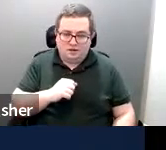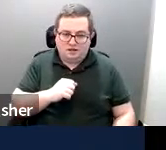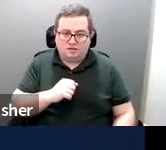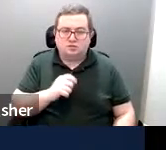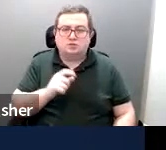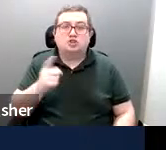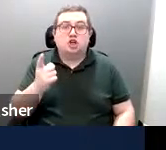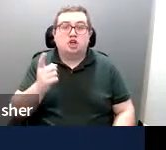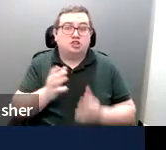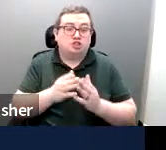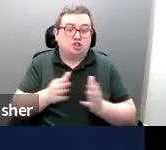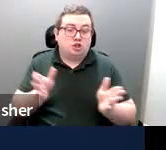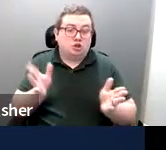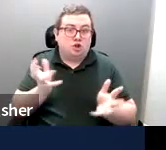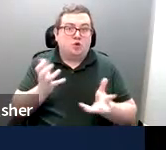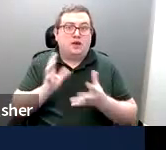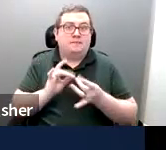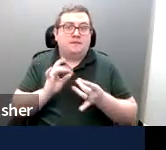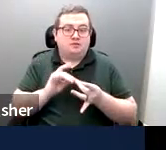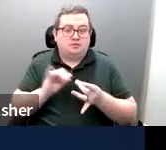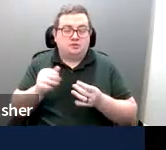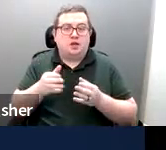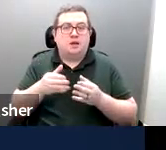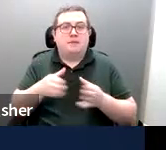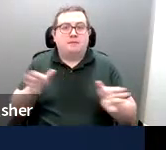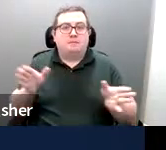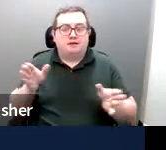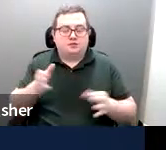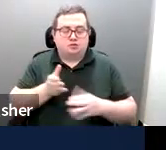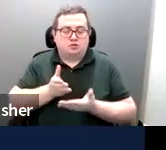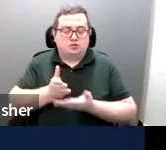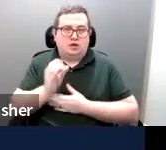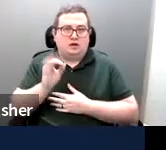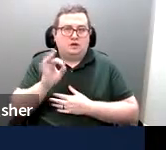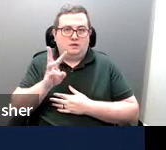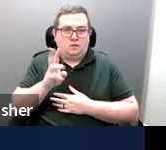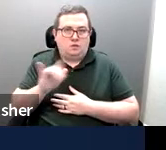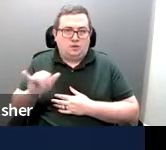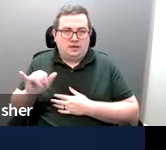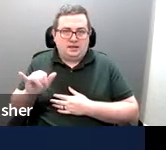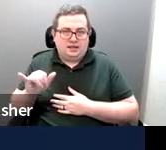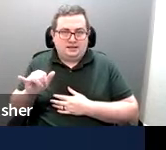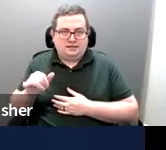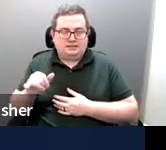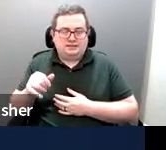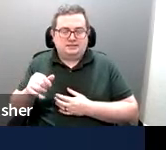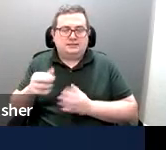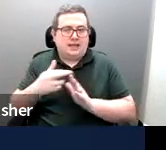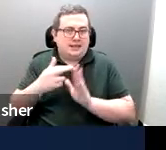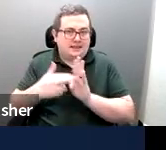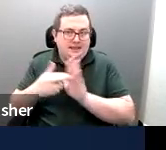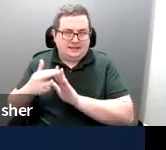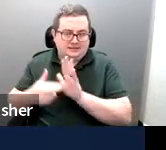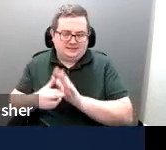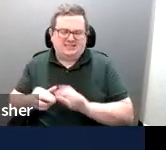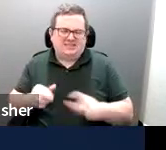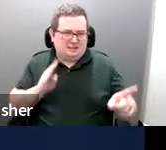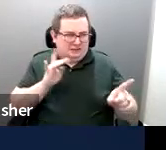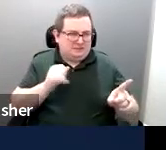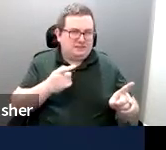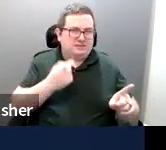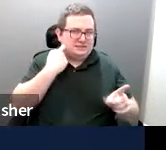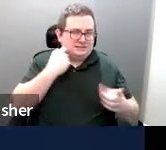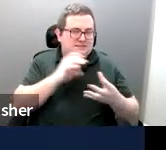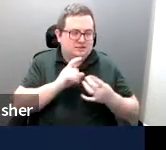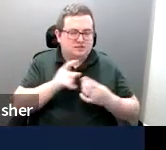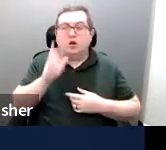Just in general, I wanted to mention that the public right-of-way guidelines, as Bobby mentioned, are going to